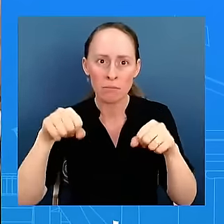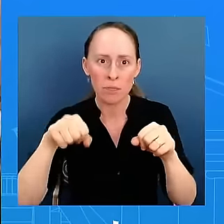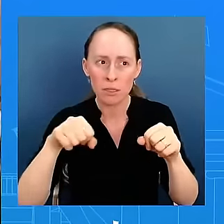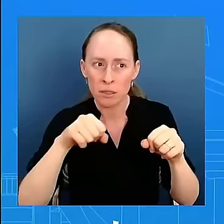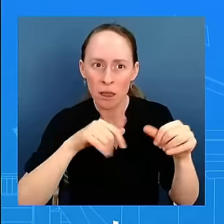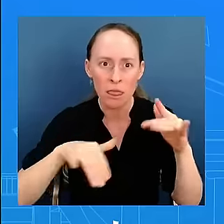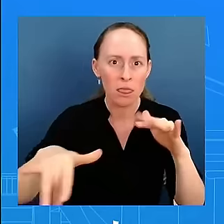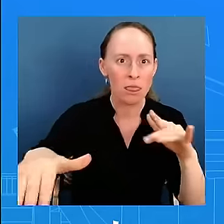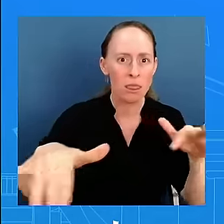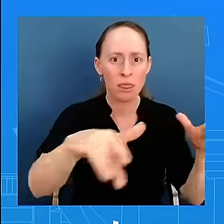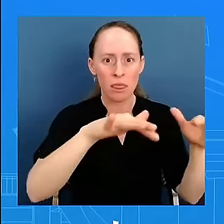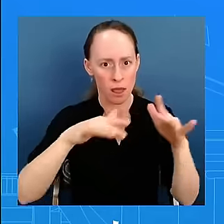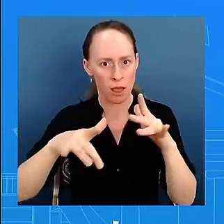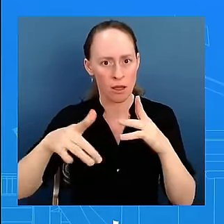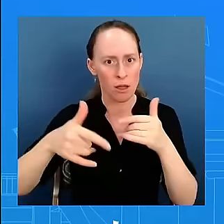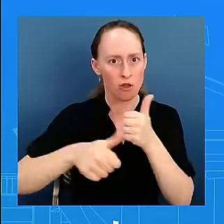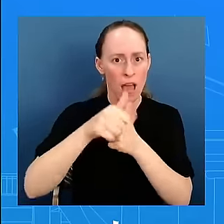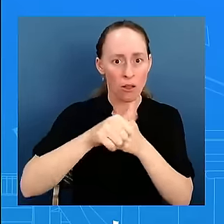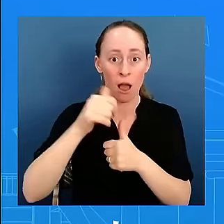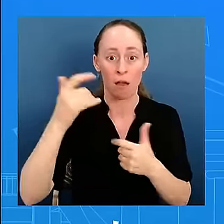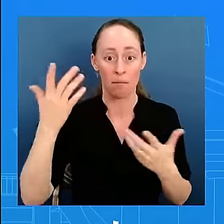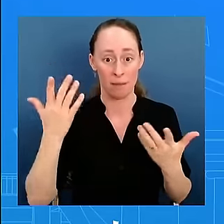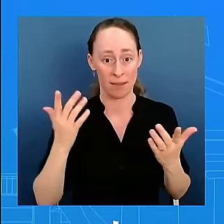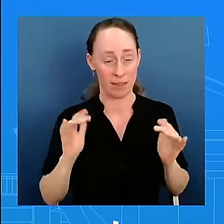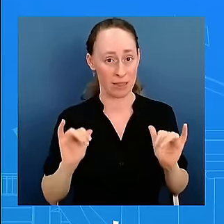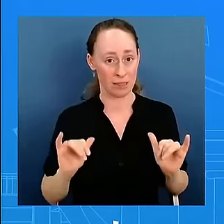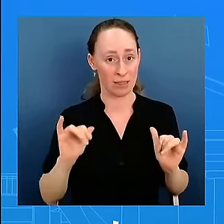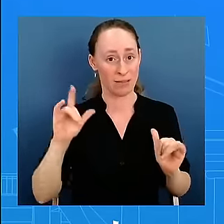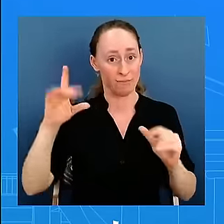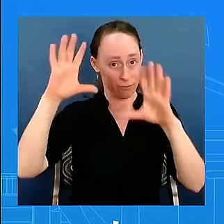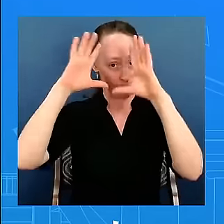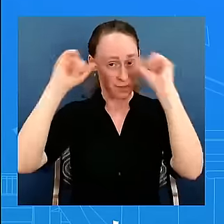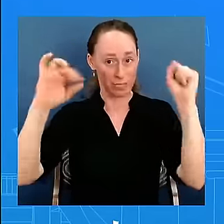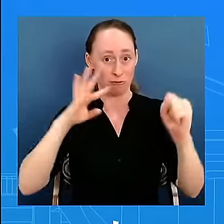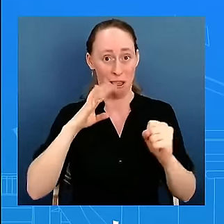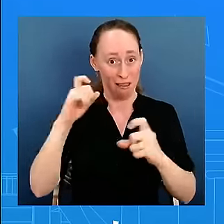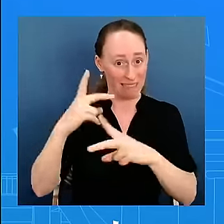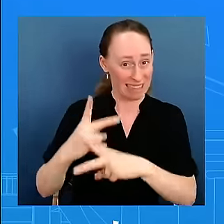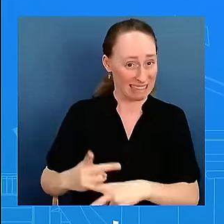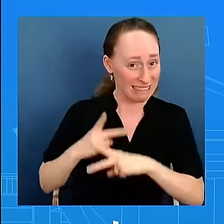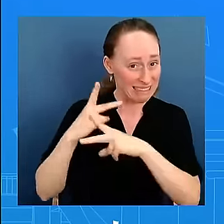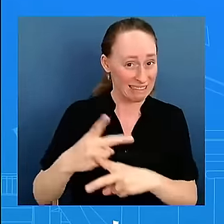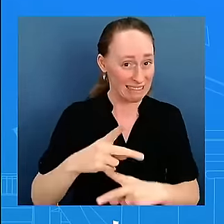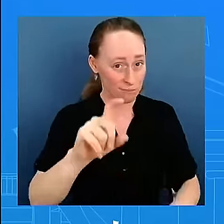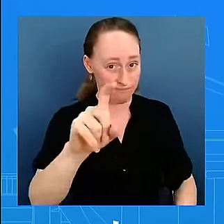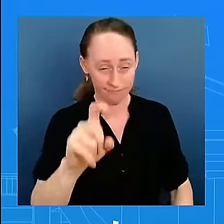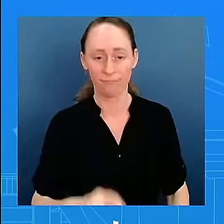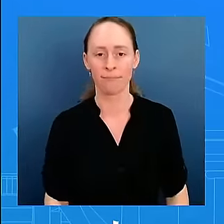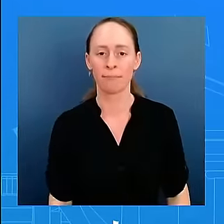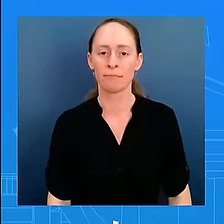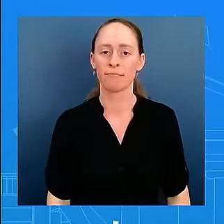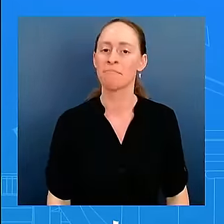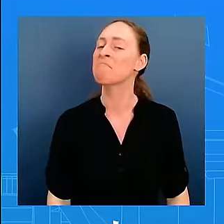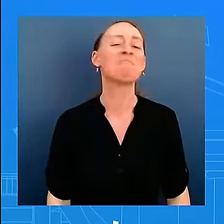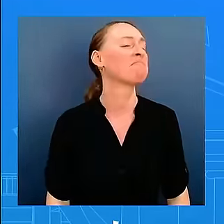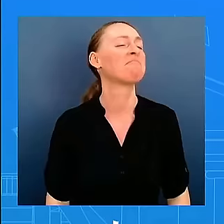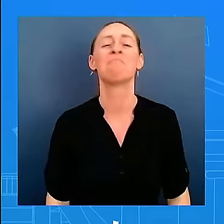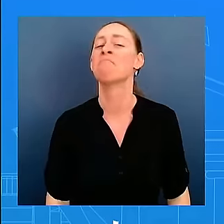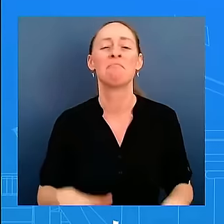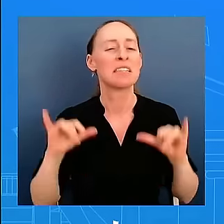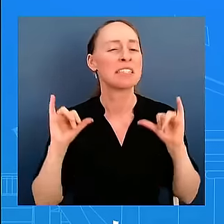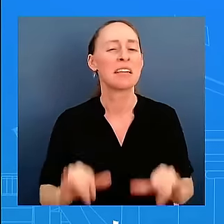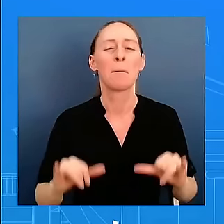the president has called on lowering the temperature but here's the thing ed it takes on all of us to lower the temperature